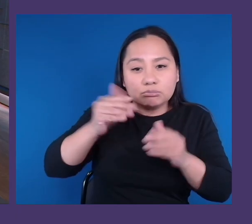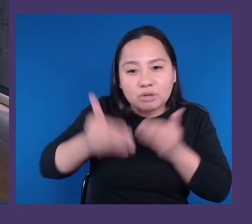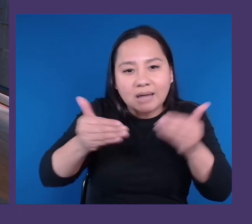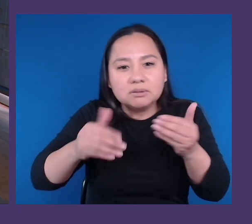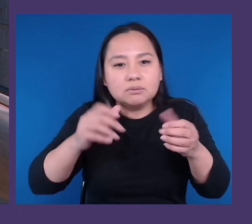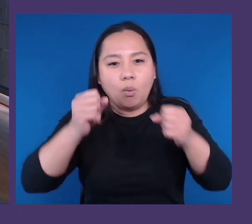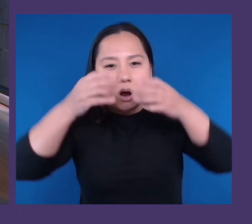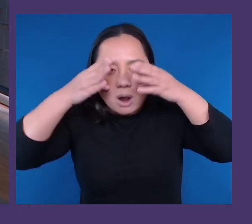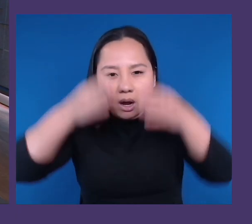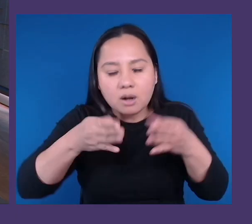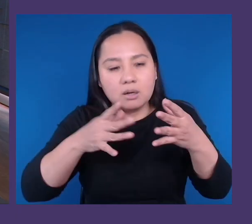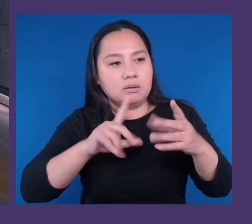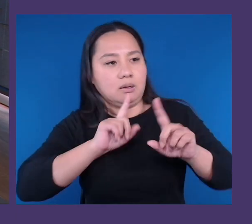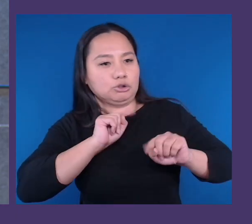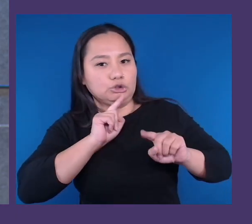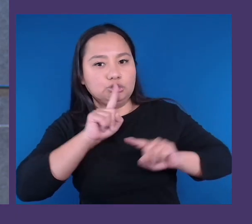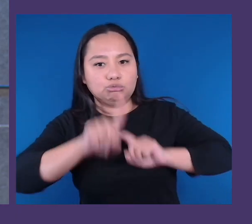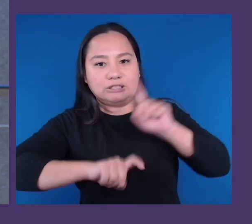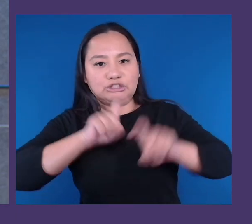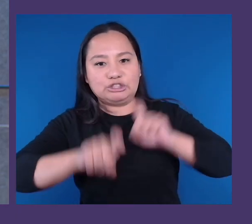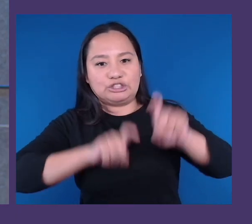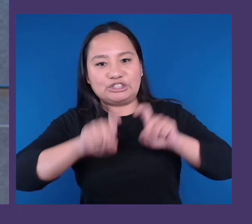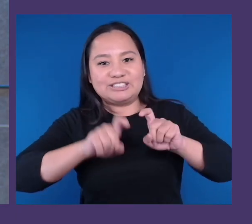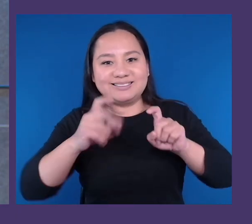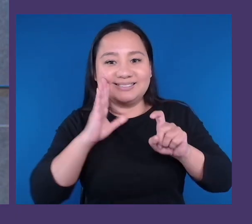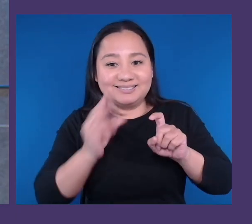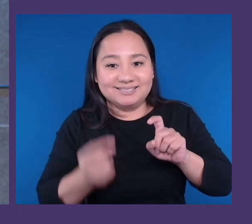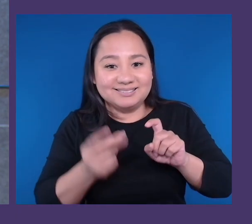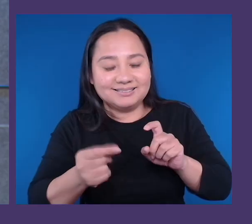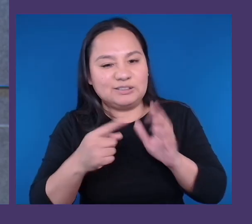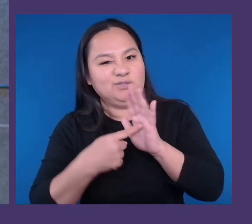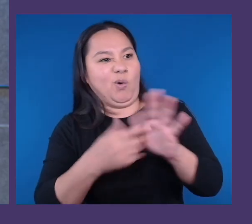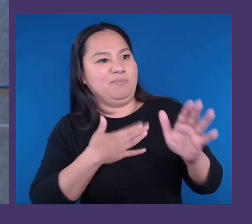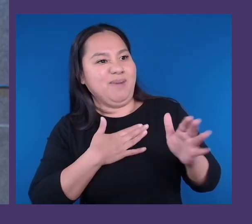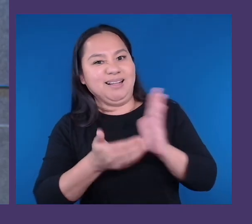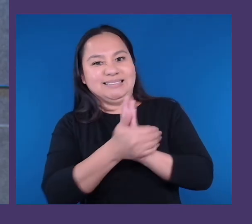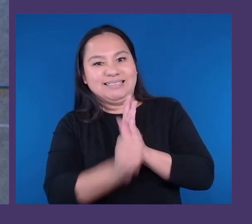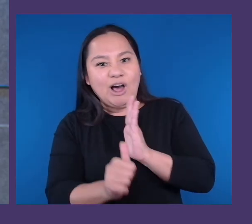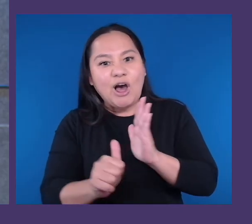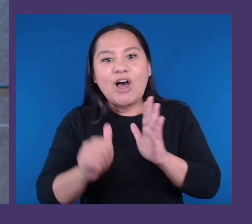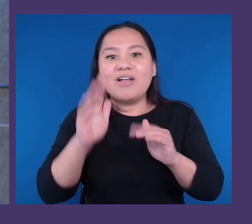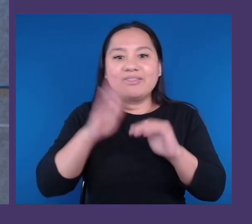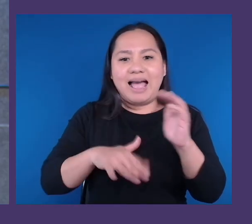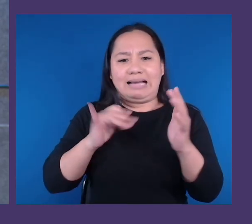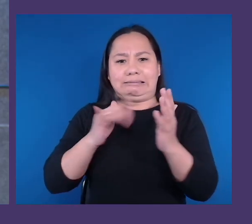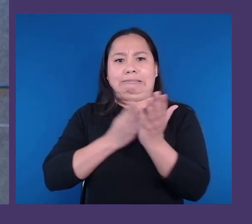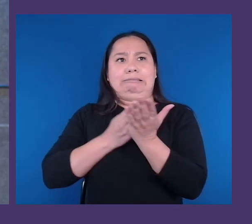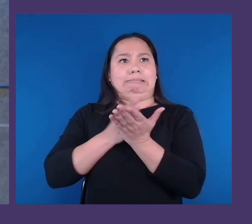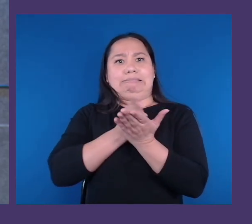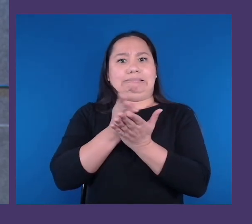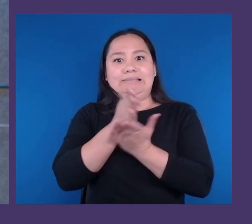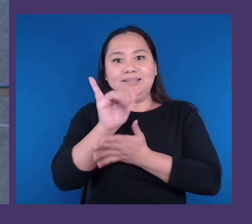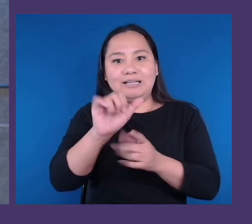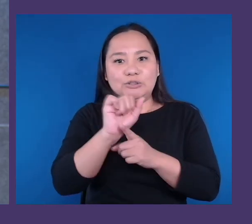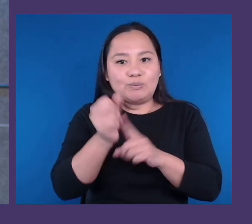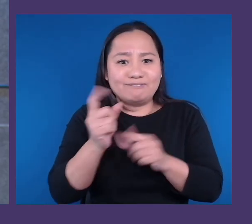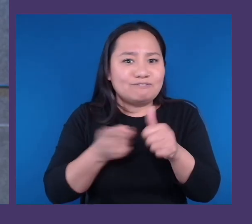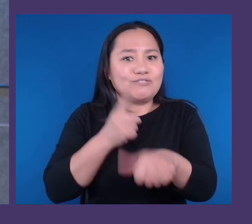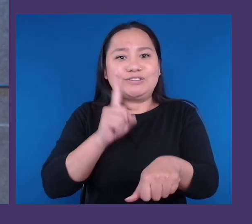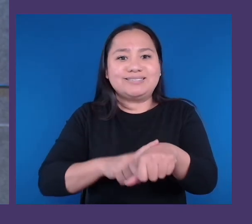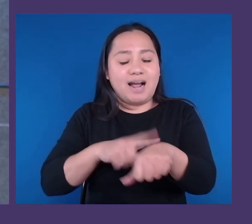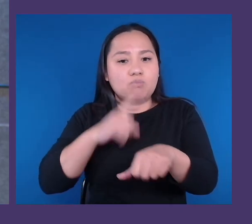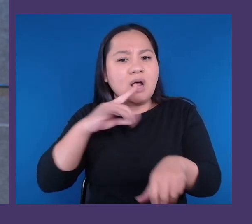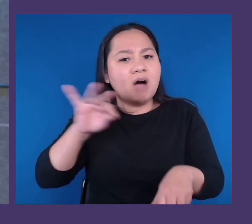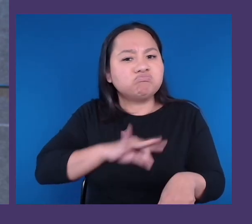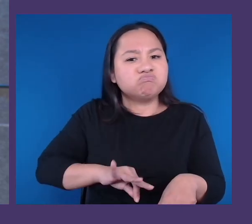really helpful. Thank you. So, if I were to distill it down, it's really about building trust, giving your employees or candidates the support